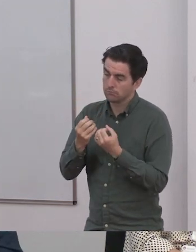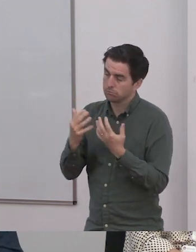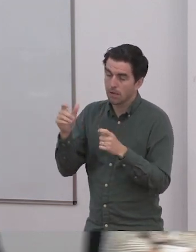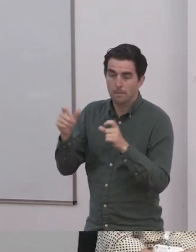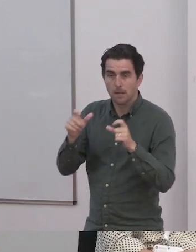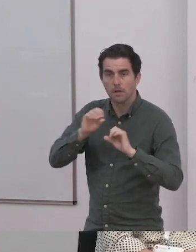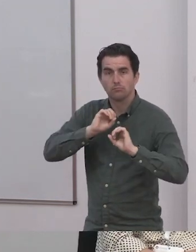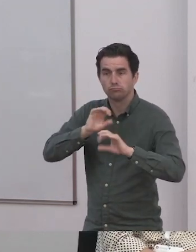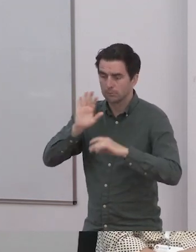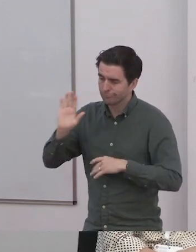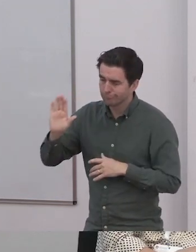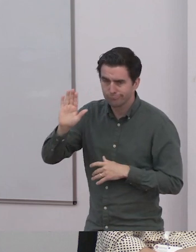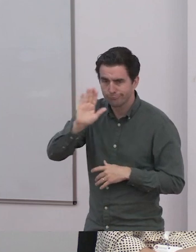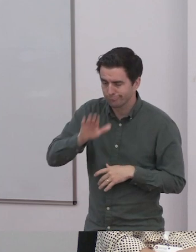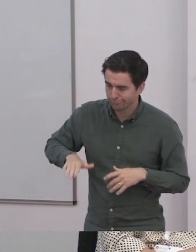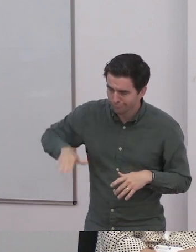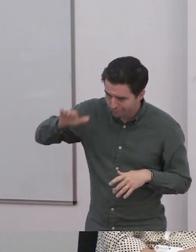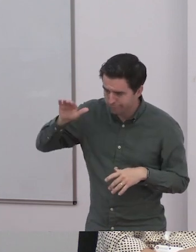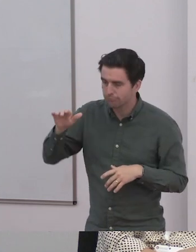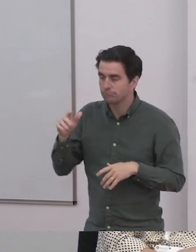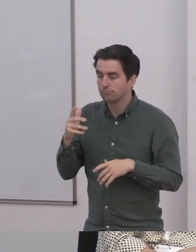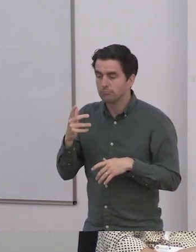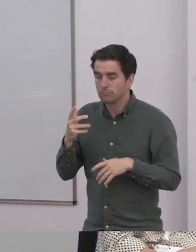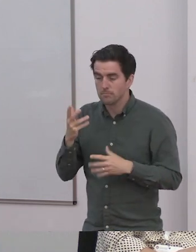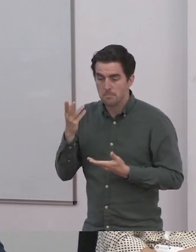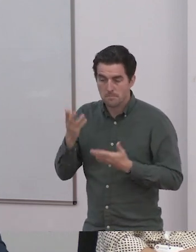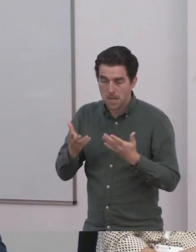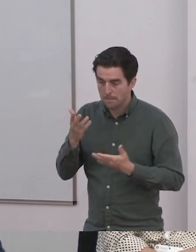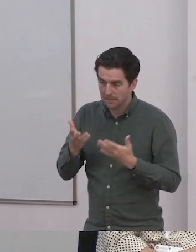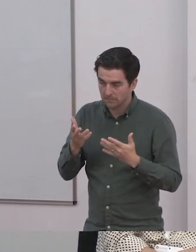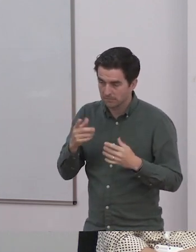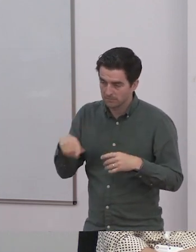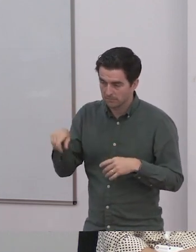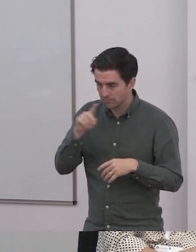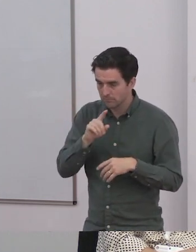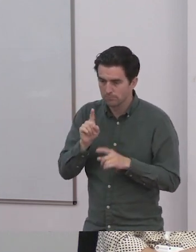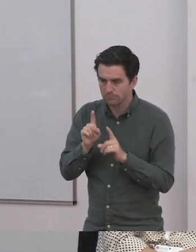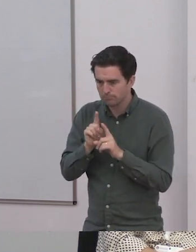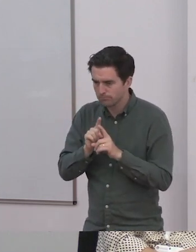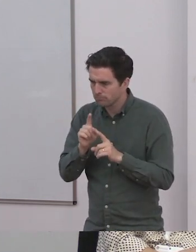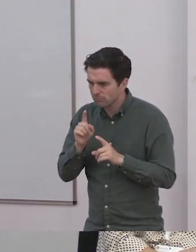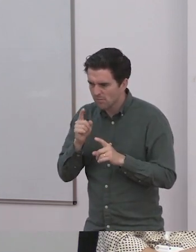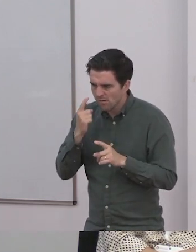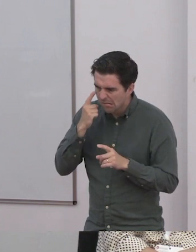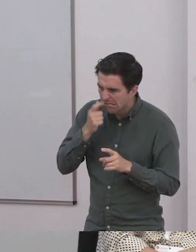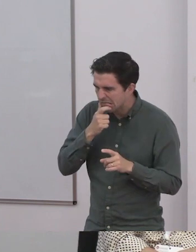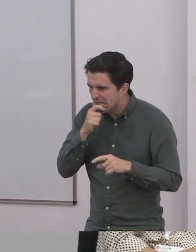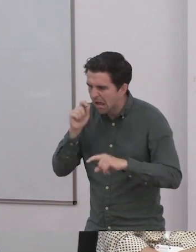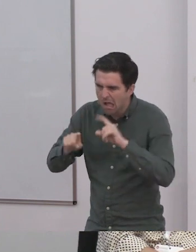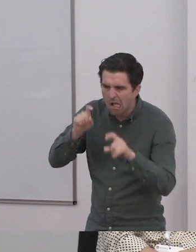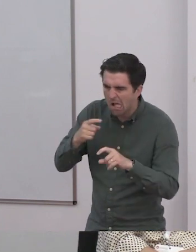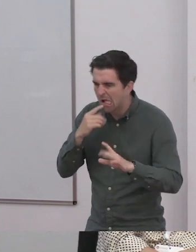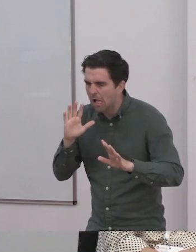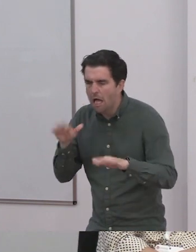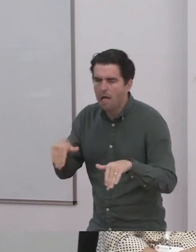questions. But I just wanted to make it clear from our perspective that you don't actually know what's an intrusive question for us. And